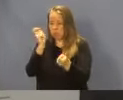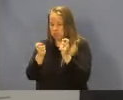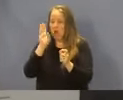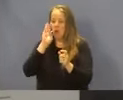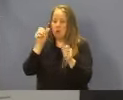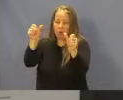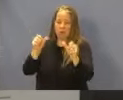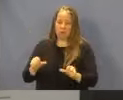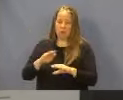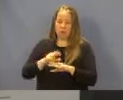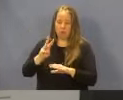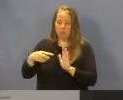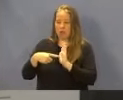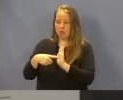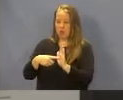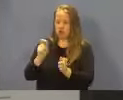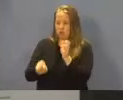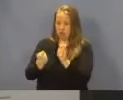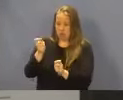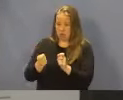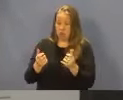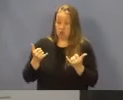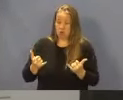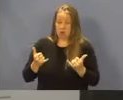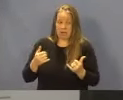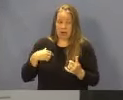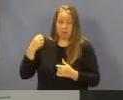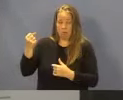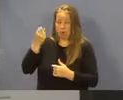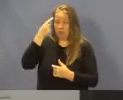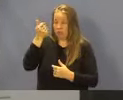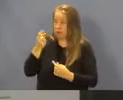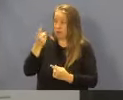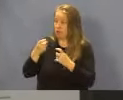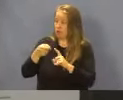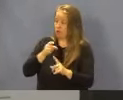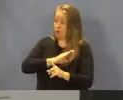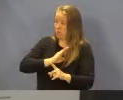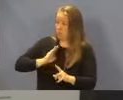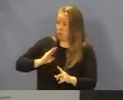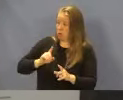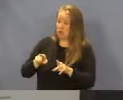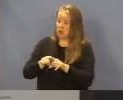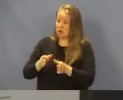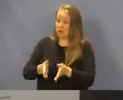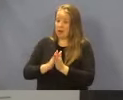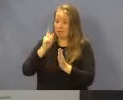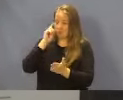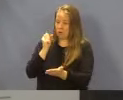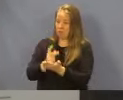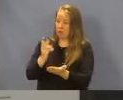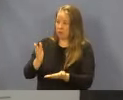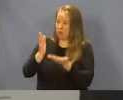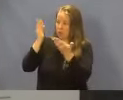website showing these changes. At this time, I'll pause for any questions from the board and ask the board to approve the